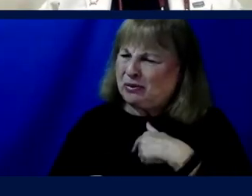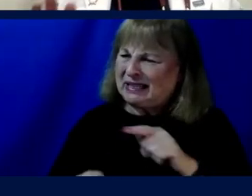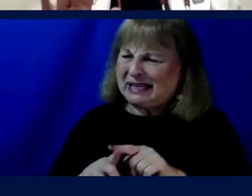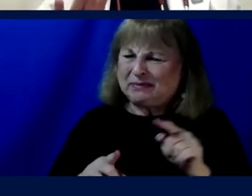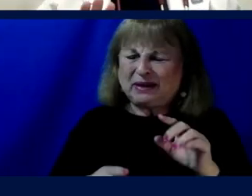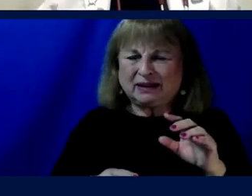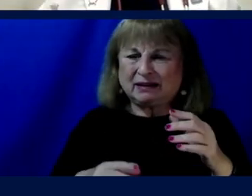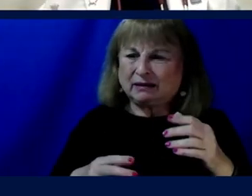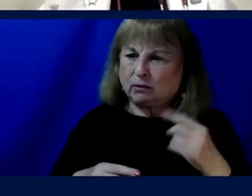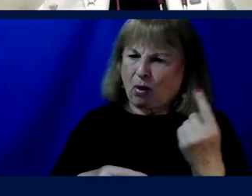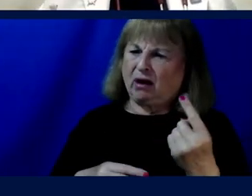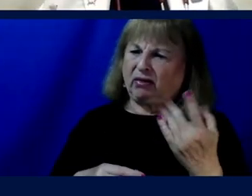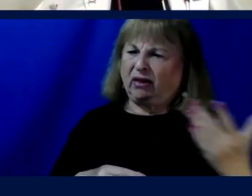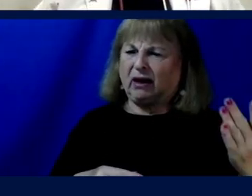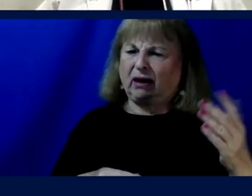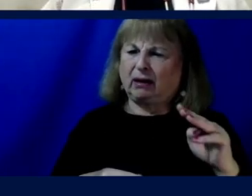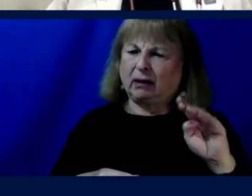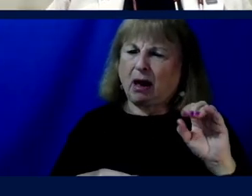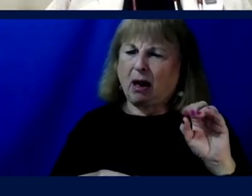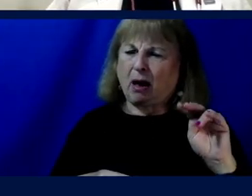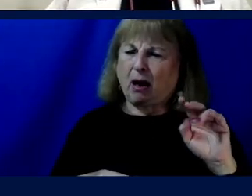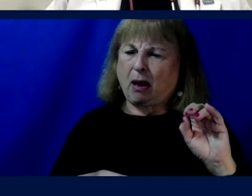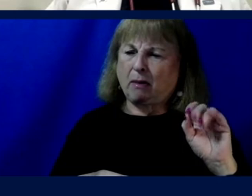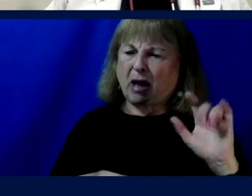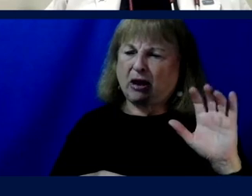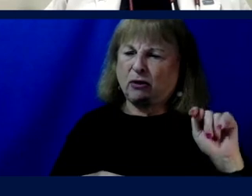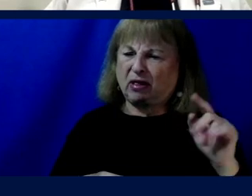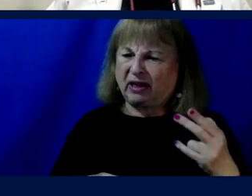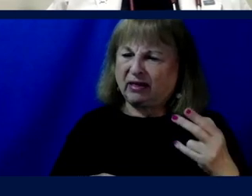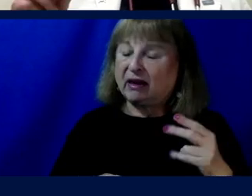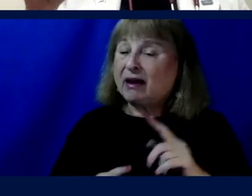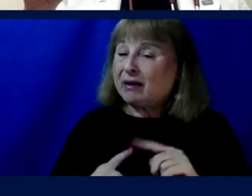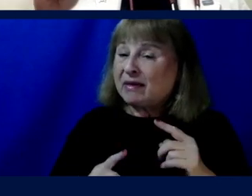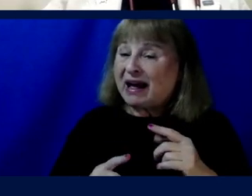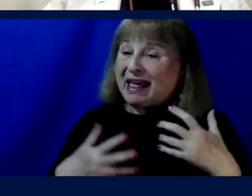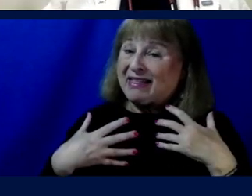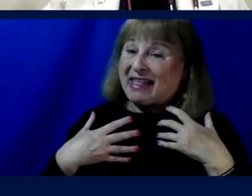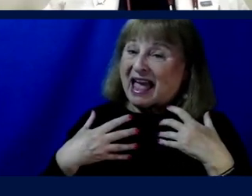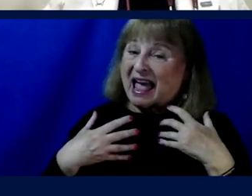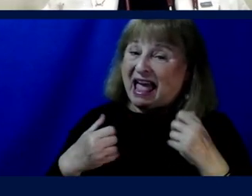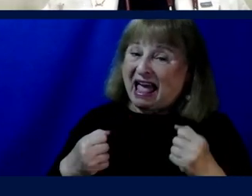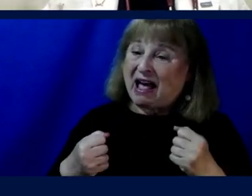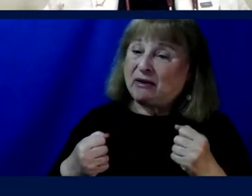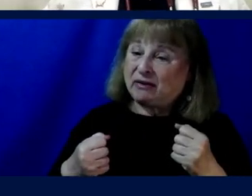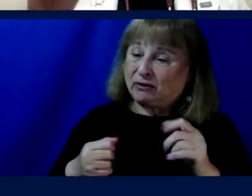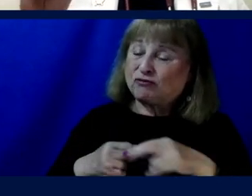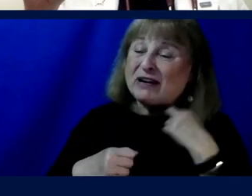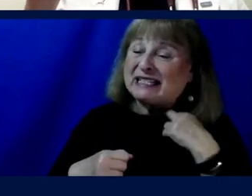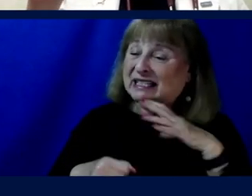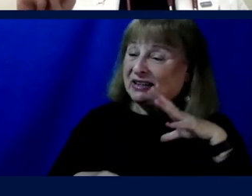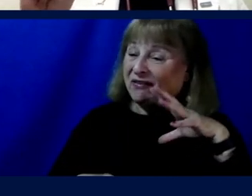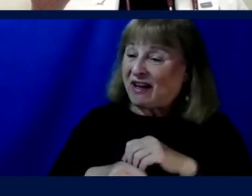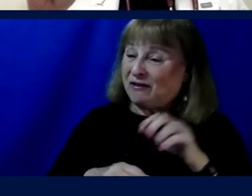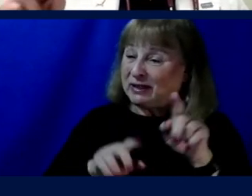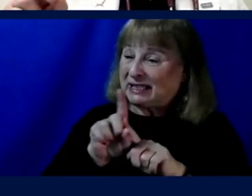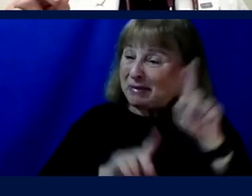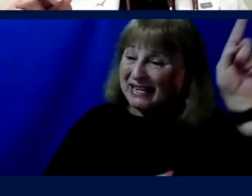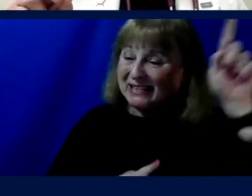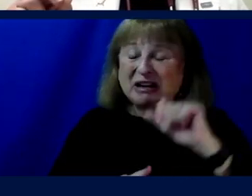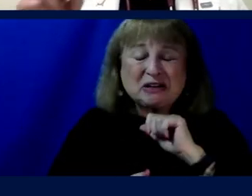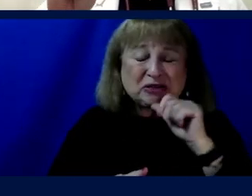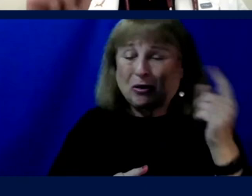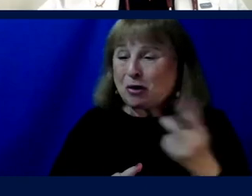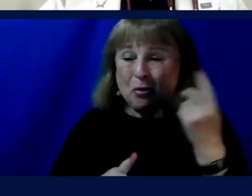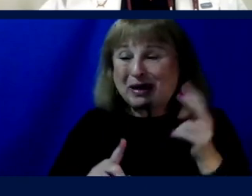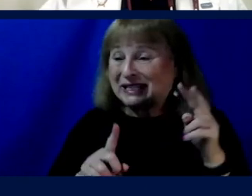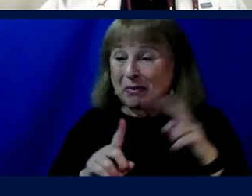monolith, this single thing. But in fact, the health risks that are believed to be inherent to space flight don't always apply